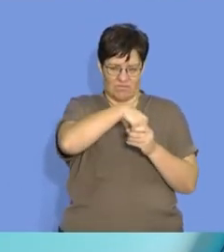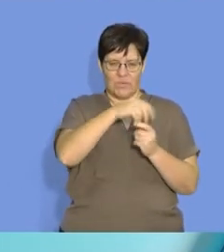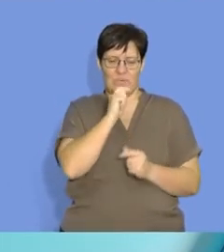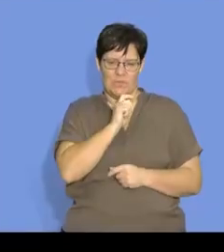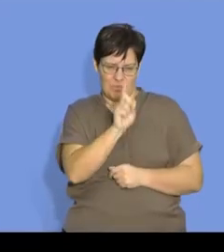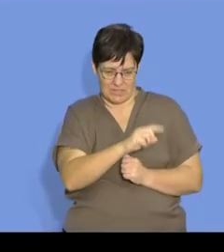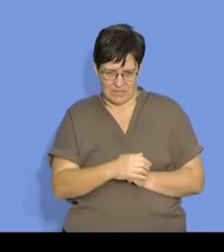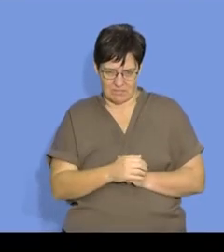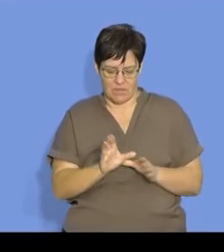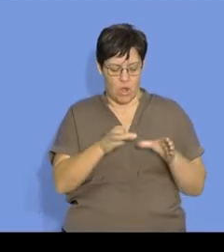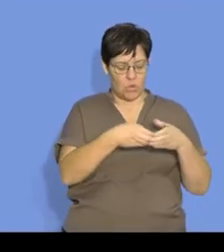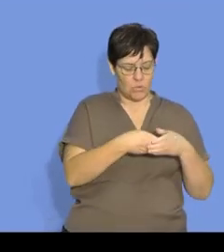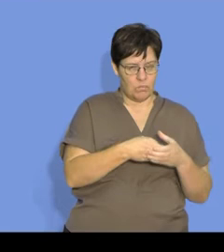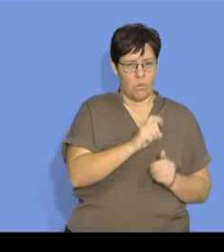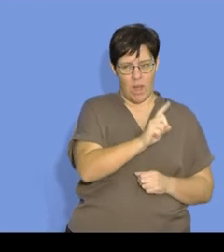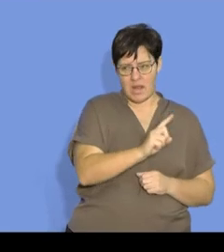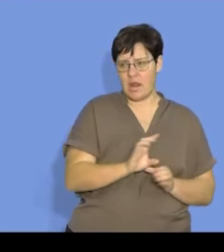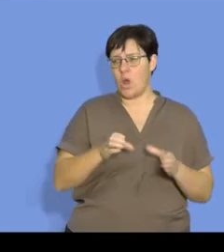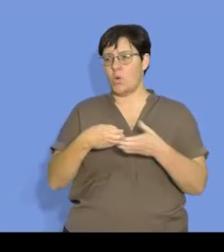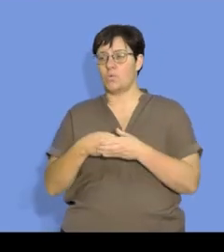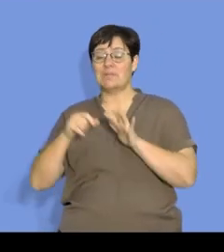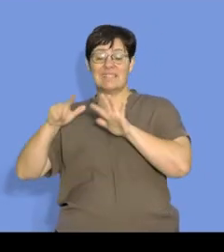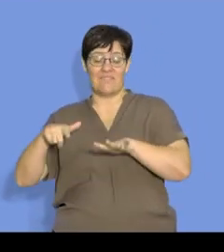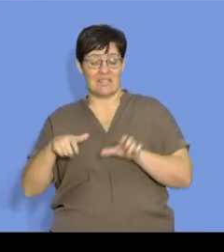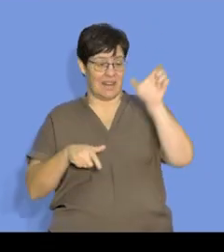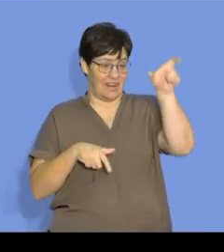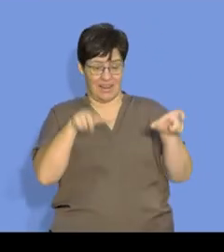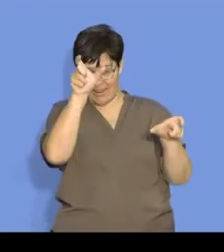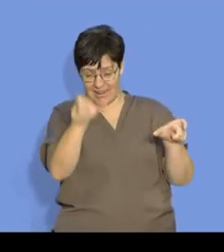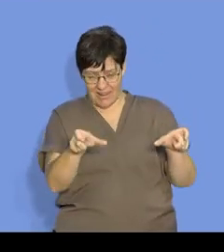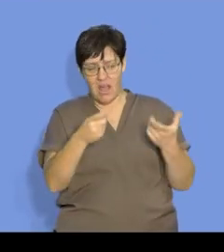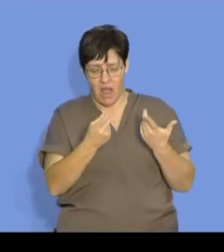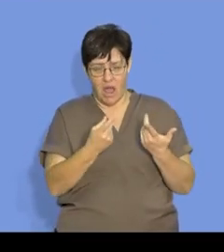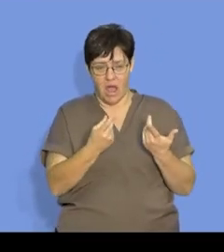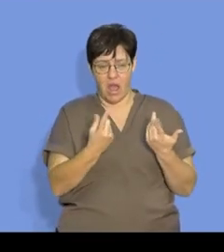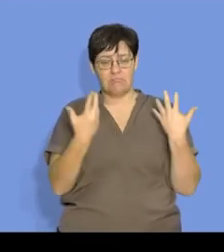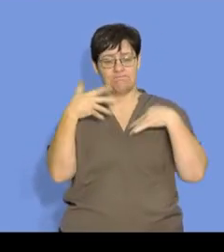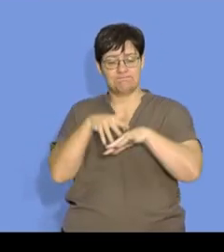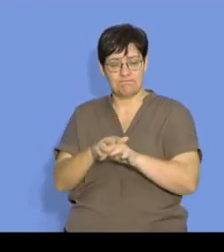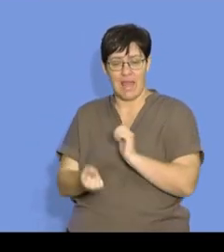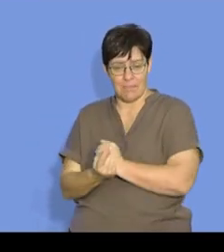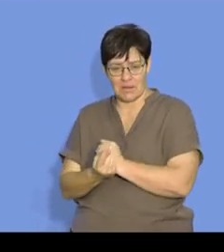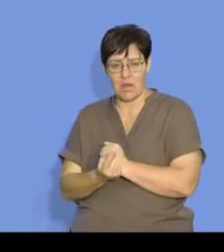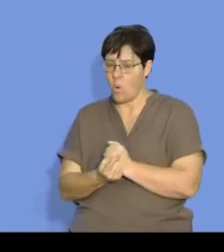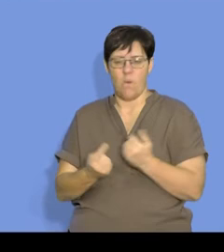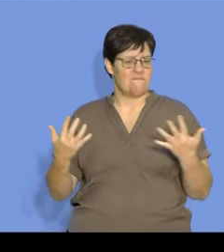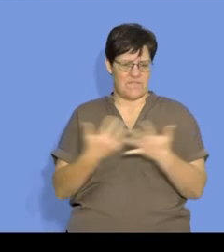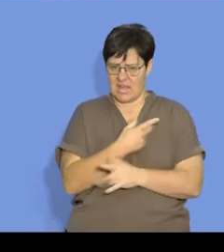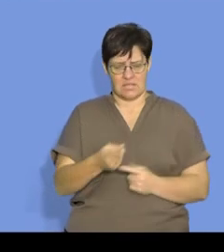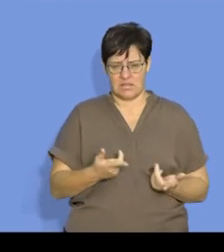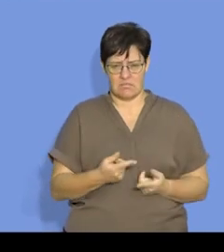Now, some of our group 1 and our group 17 elements, when they react, they are